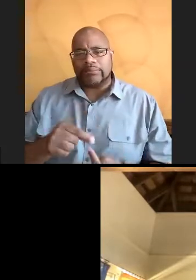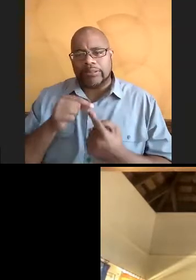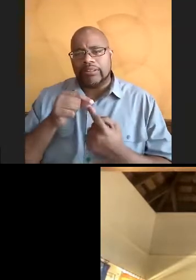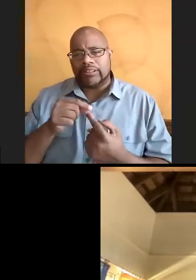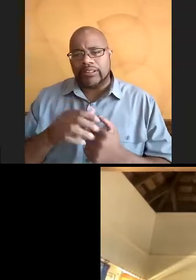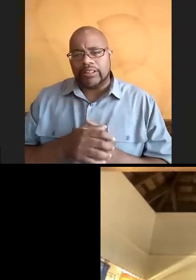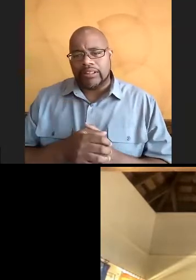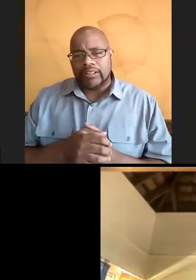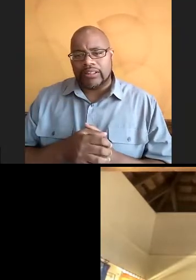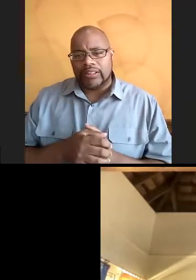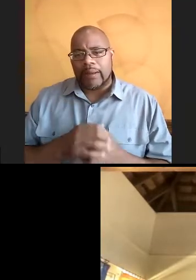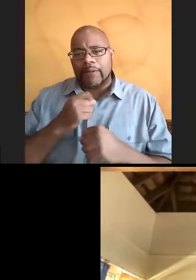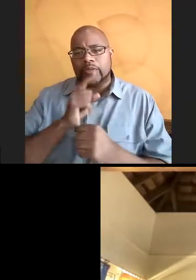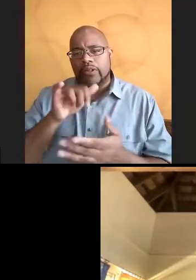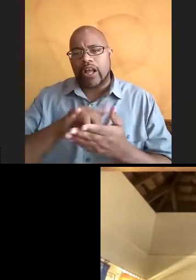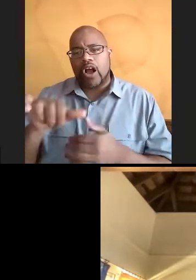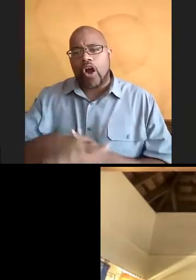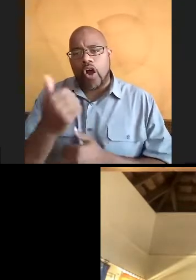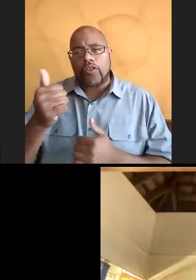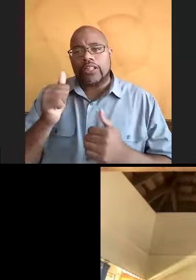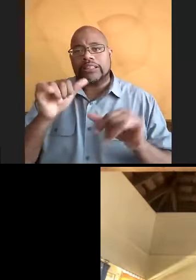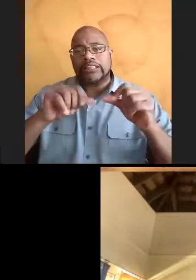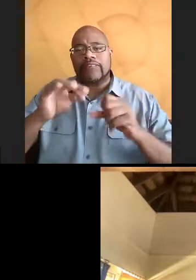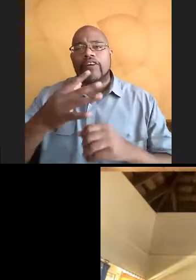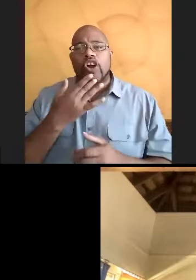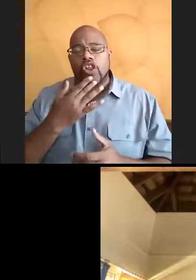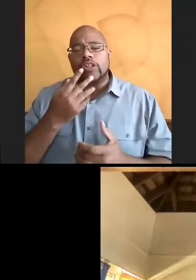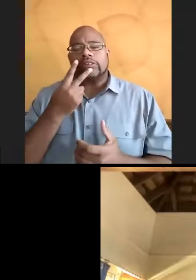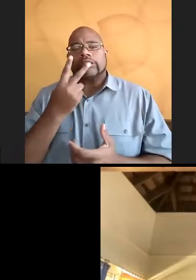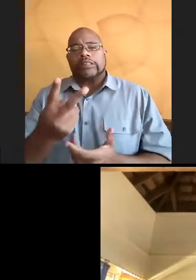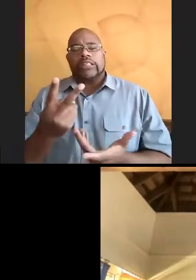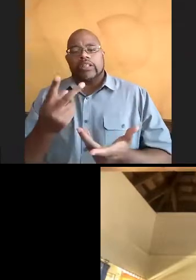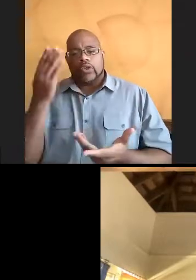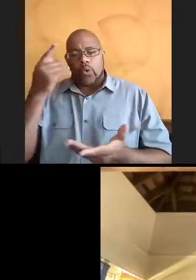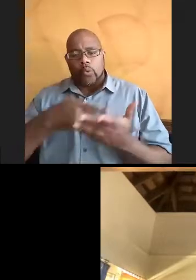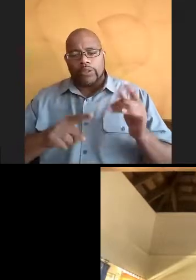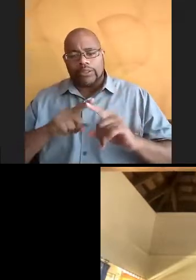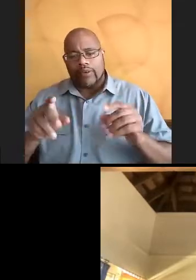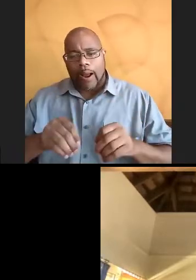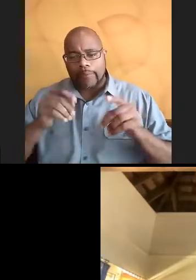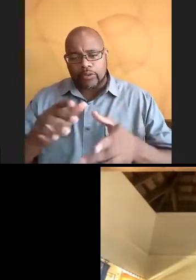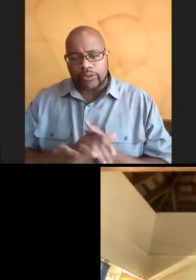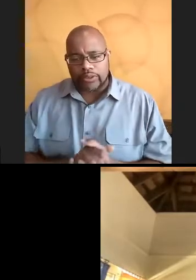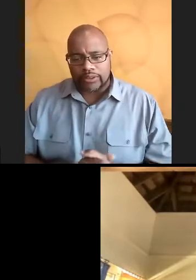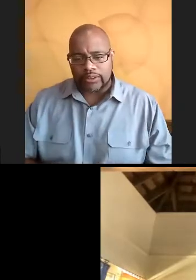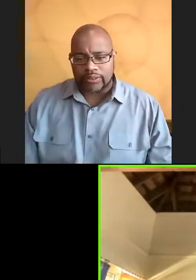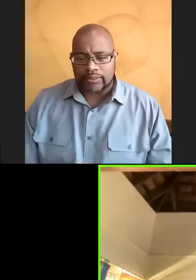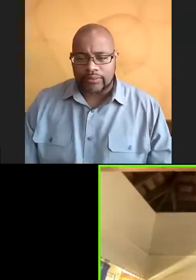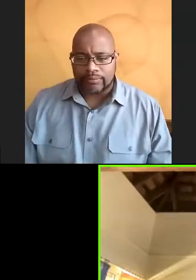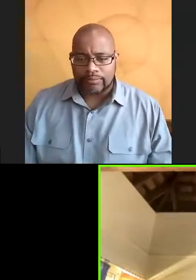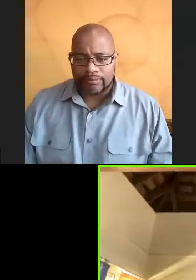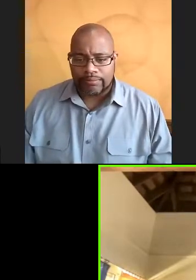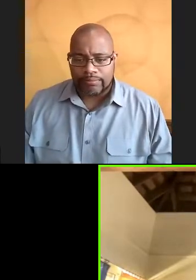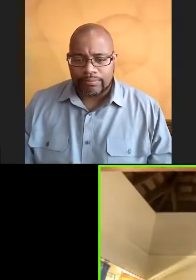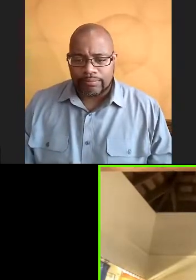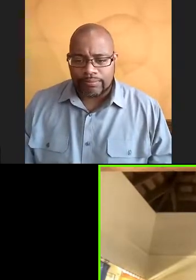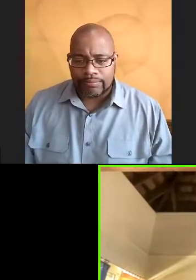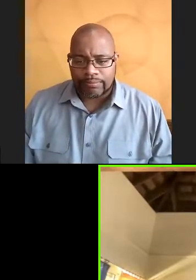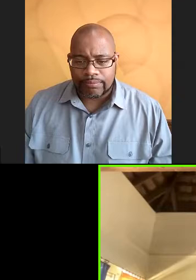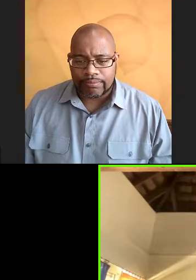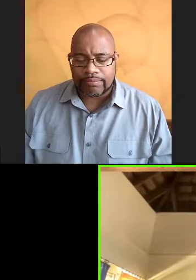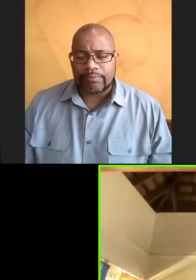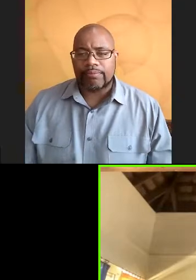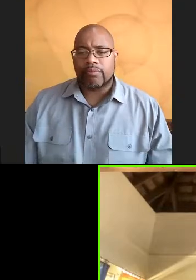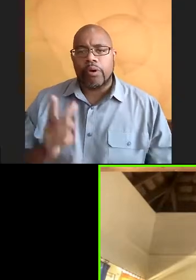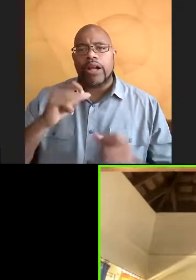a scientist of color, we got to make sure that other scientists of color know what different opportunities they have, where they can